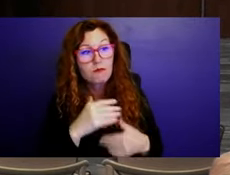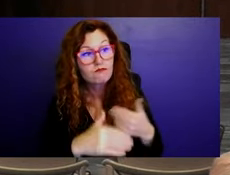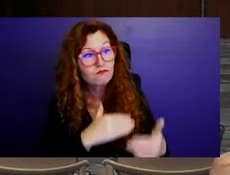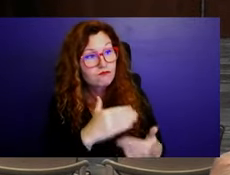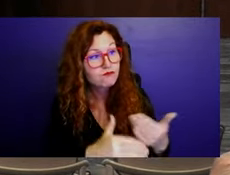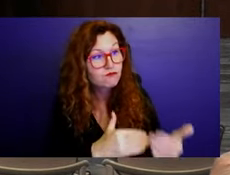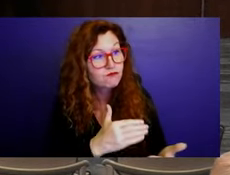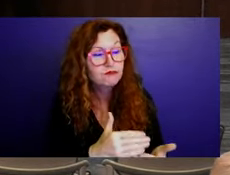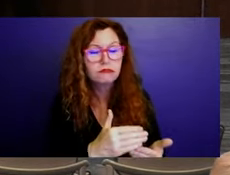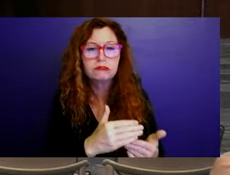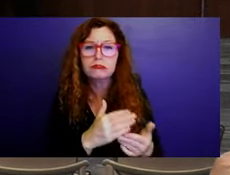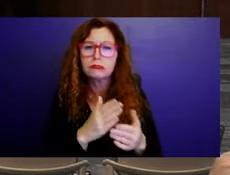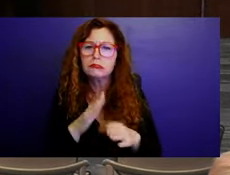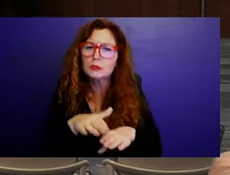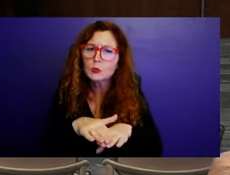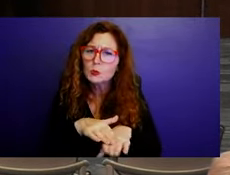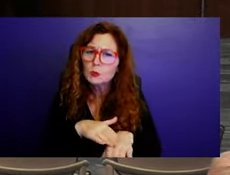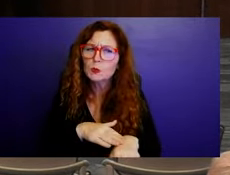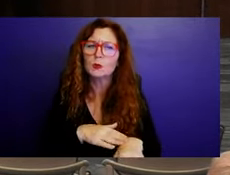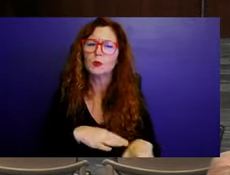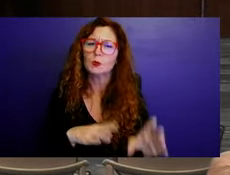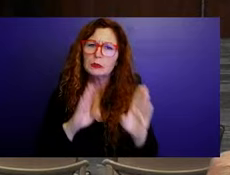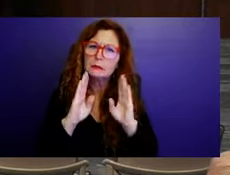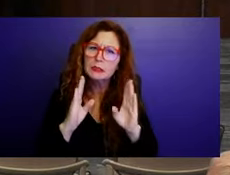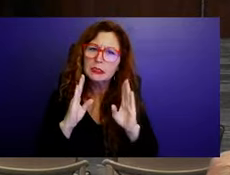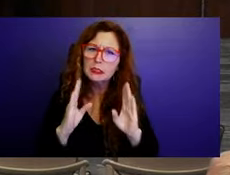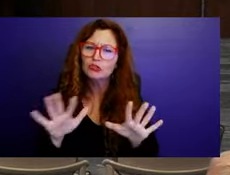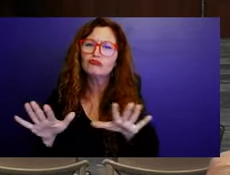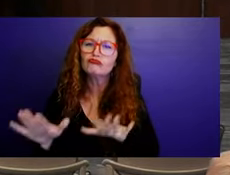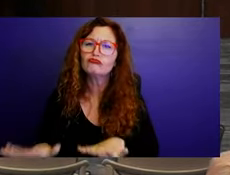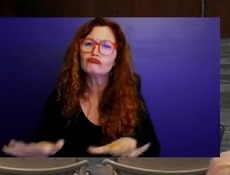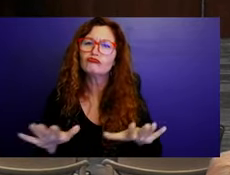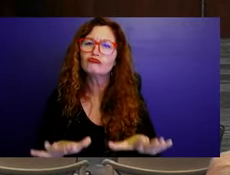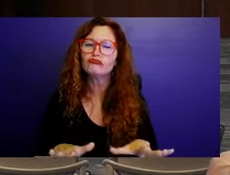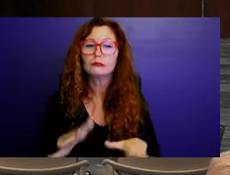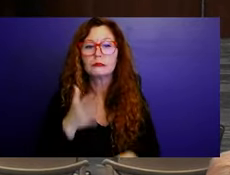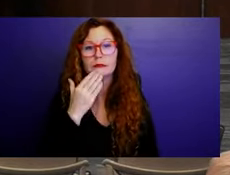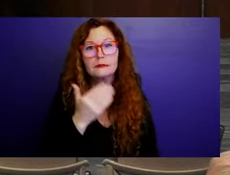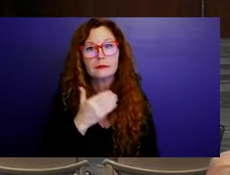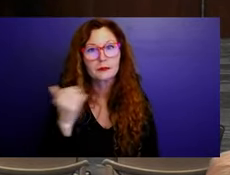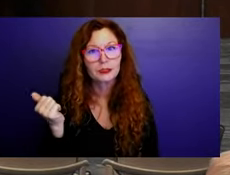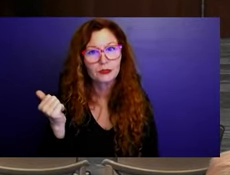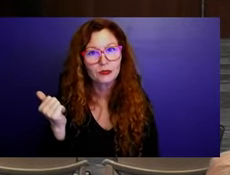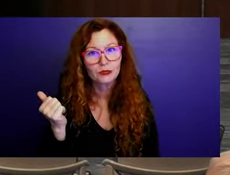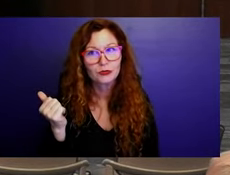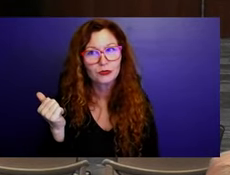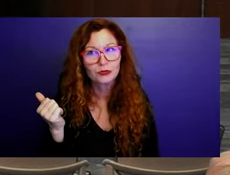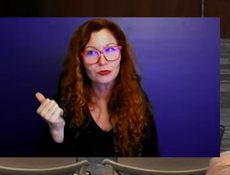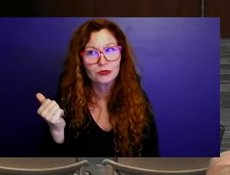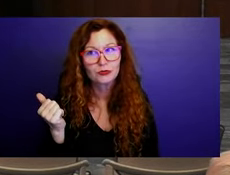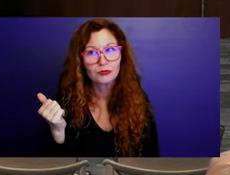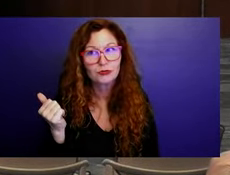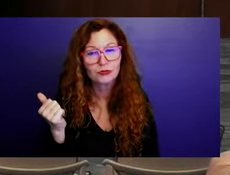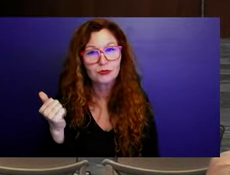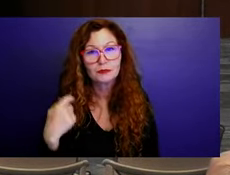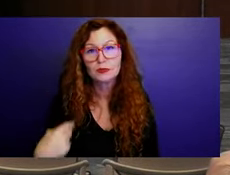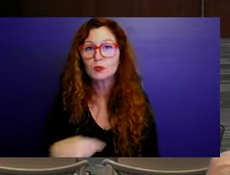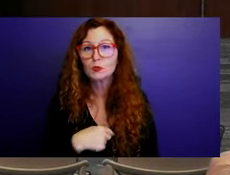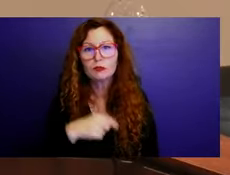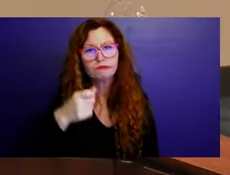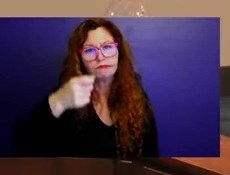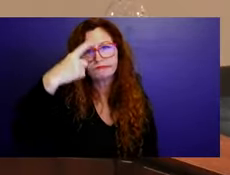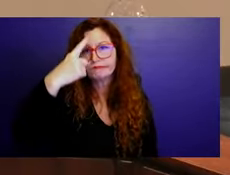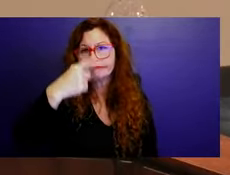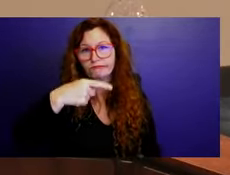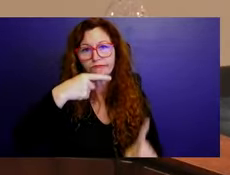um, I think it's, it's best, it's better to be safe than sorry. And it's better to get a solid foundation of, of knowledge. Thank you for that.